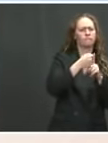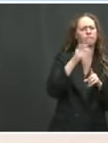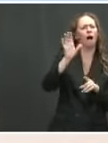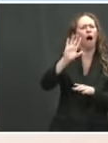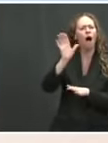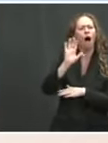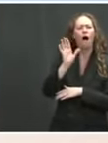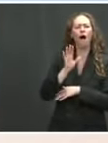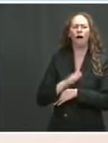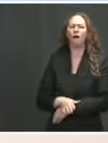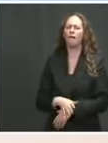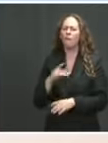A candidate question? Yes. Oh, okay. Okay. Okay. Thank